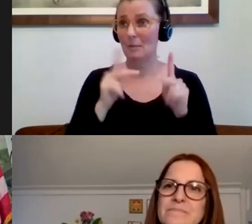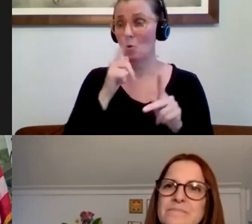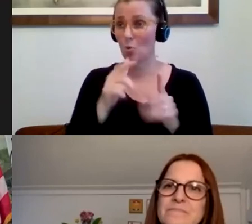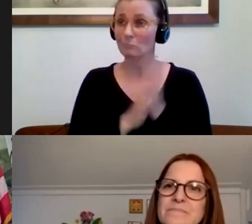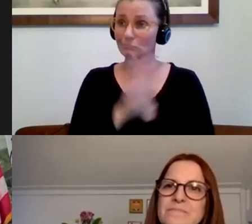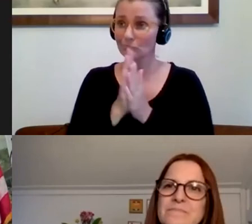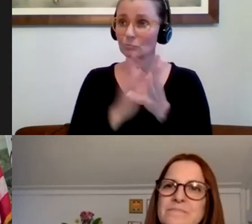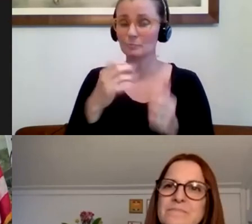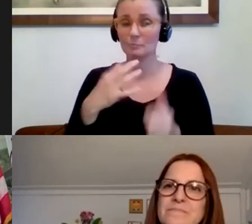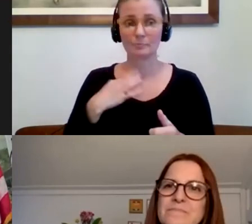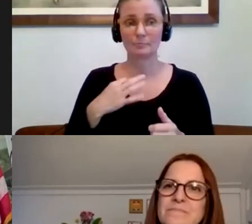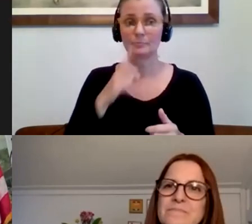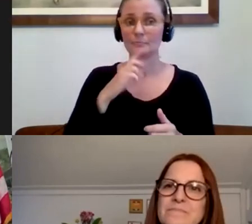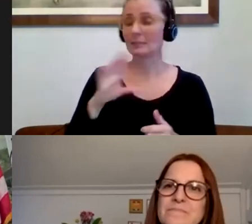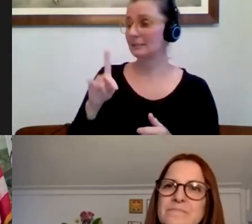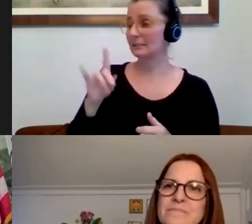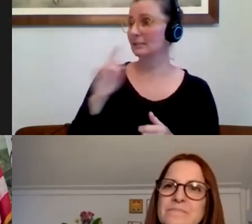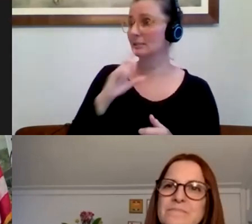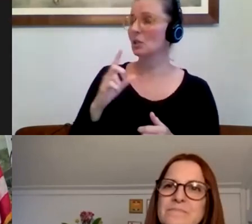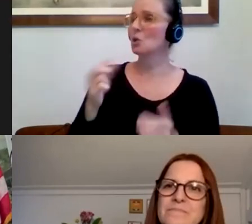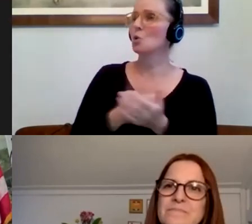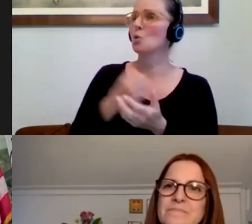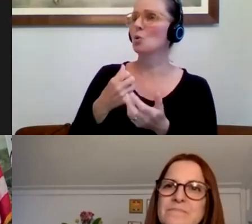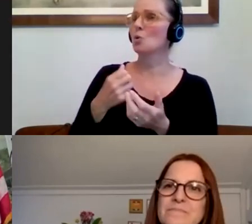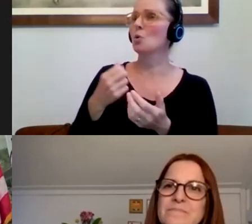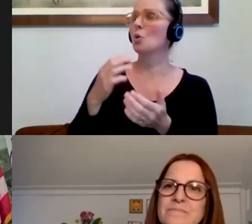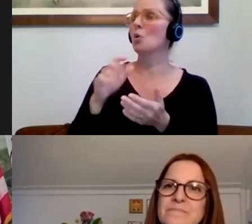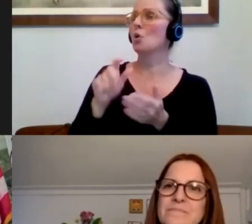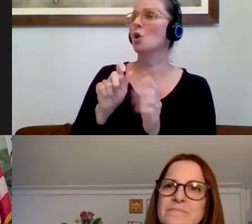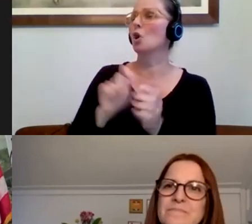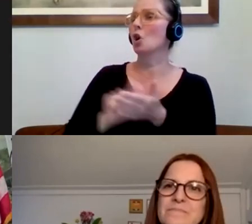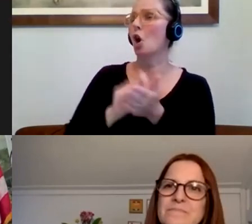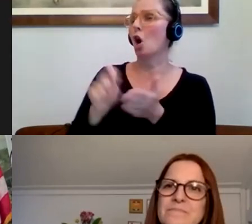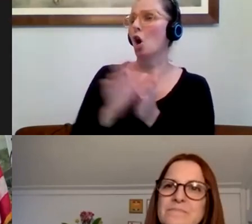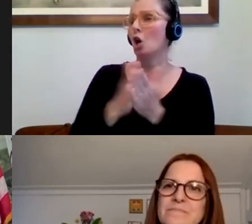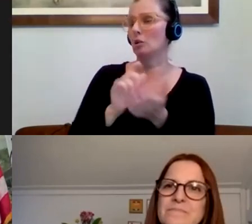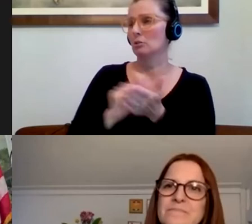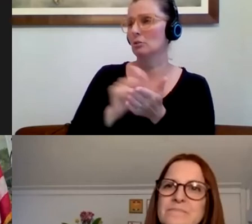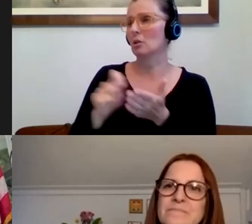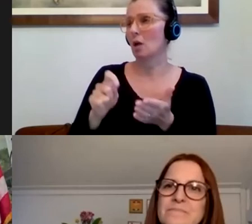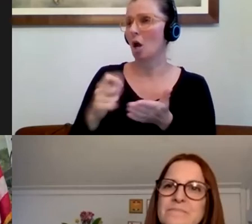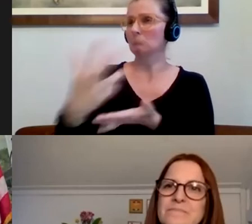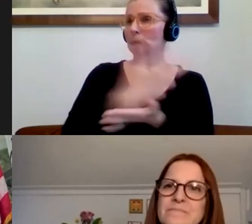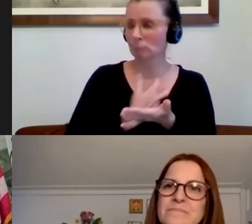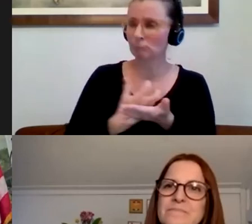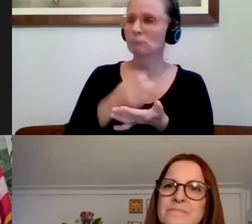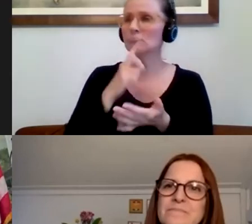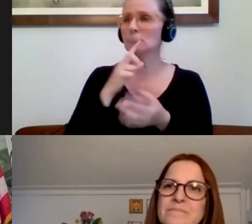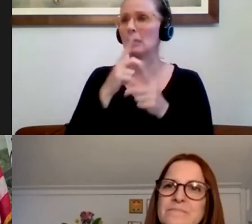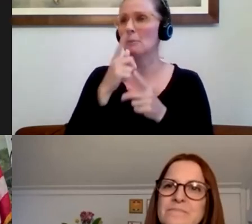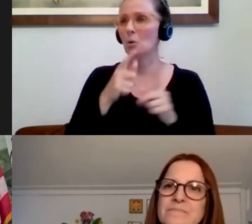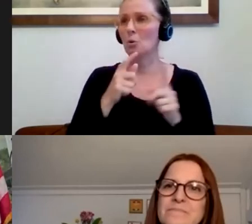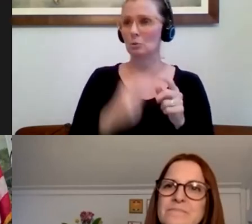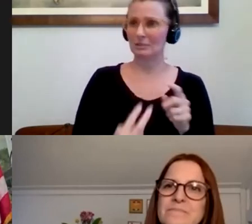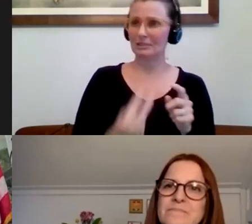new card drive. That would be great. The other thing, cards and notes for seniors that are shut in and medically restricted to just one room.